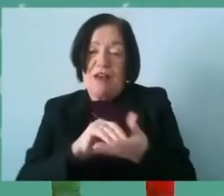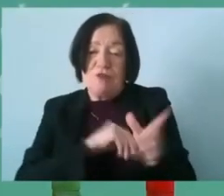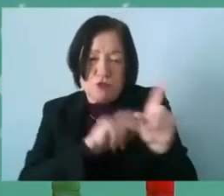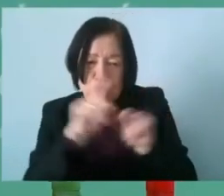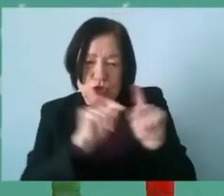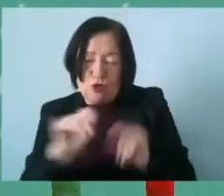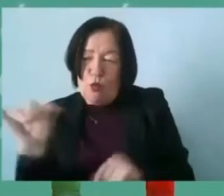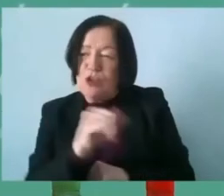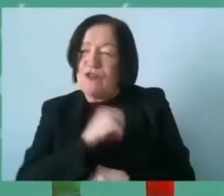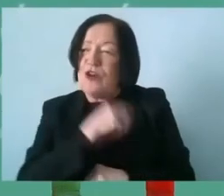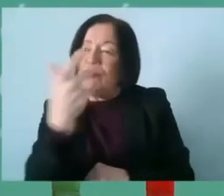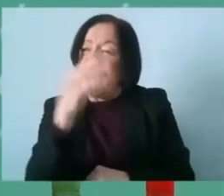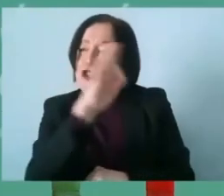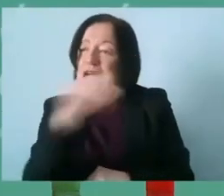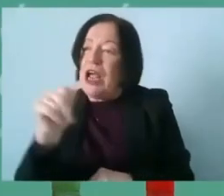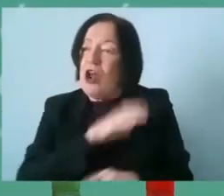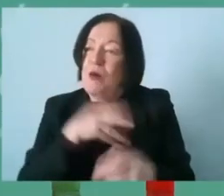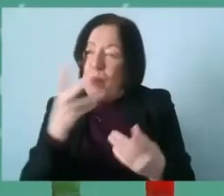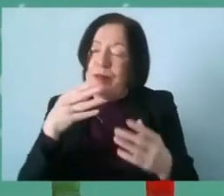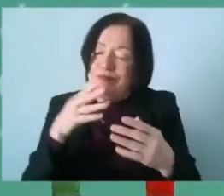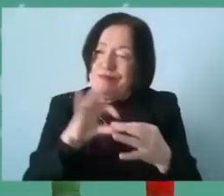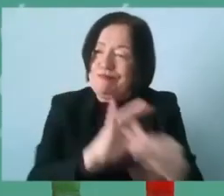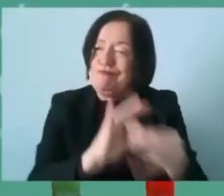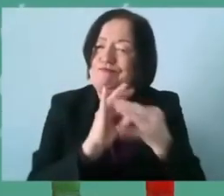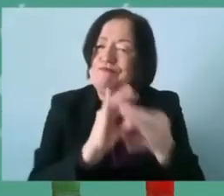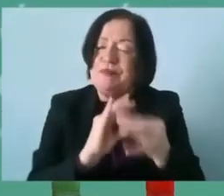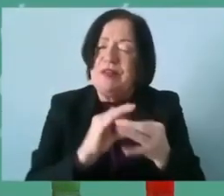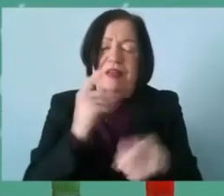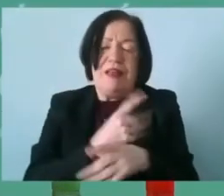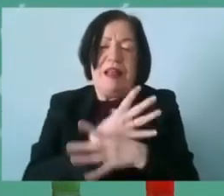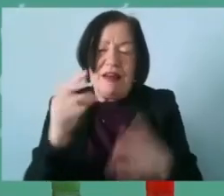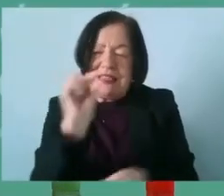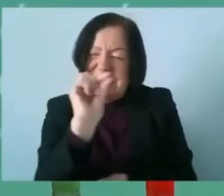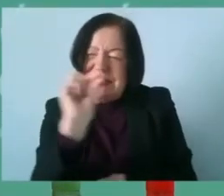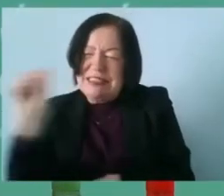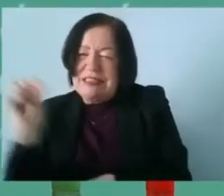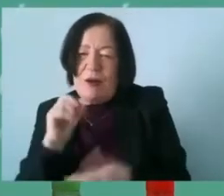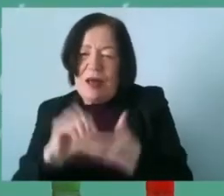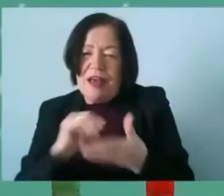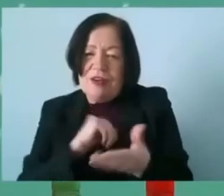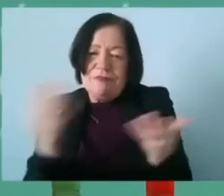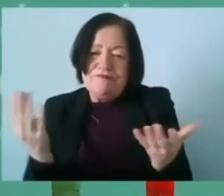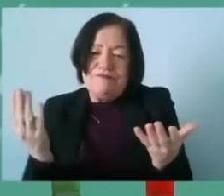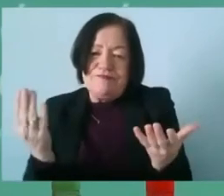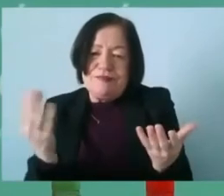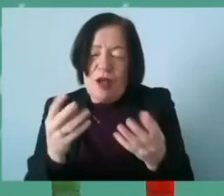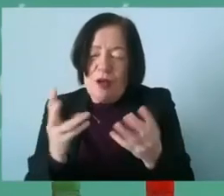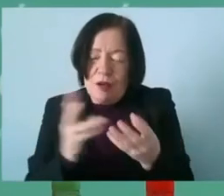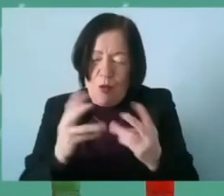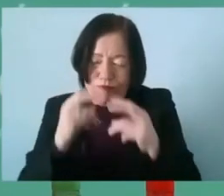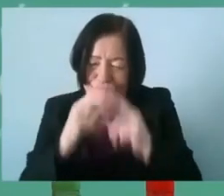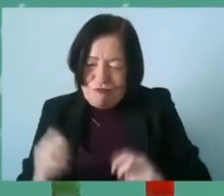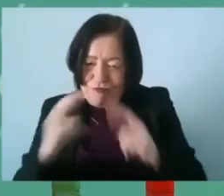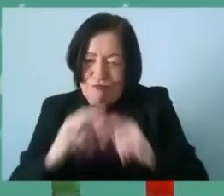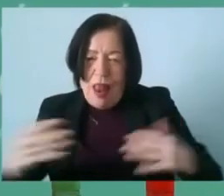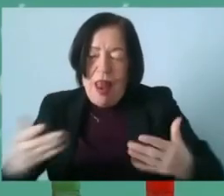three ga clubs and we will affiliate under and so on so there's lots of little things that we do need to you know pan out and there's lots of discussions